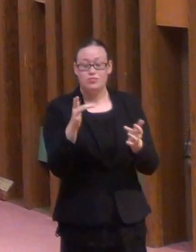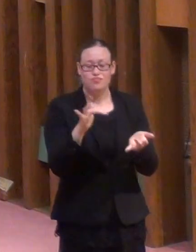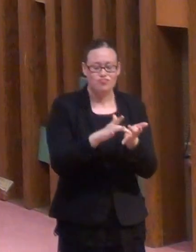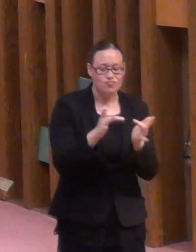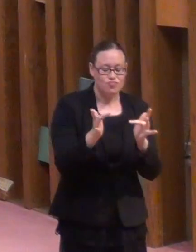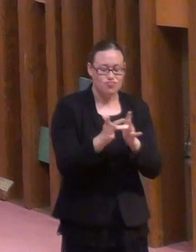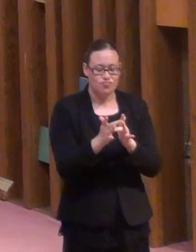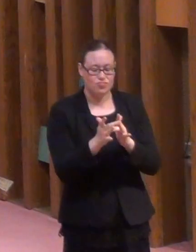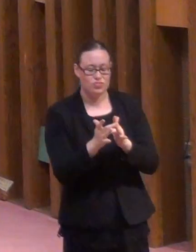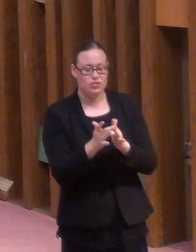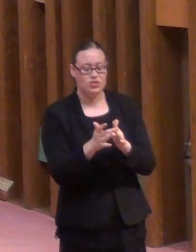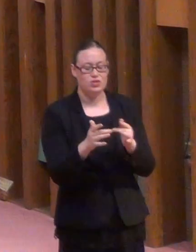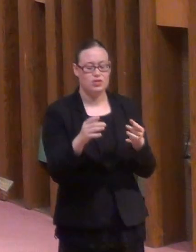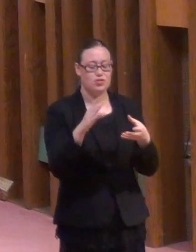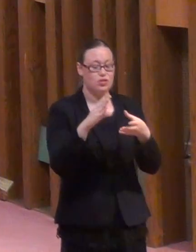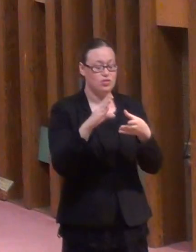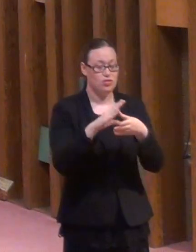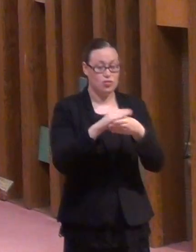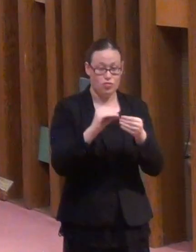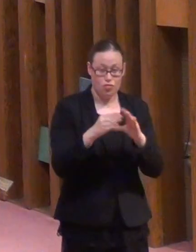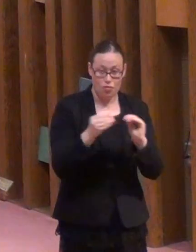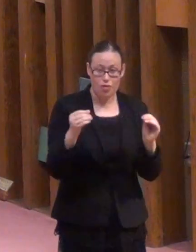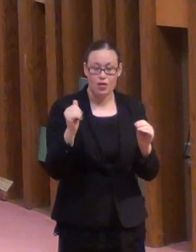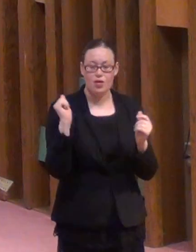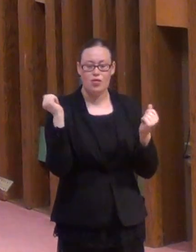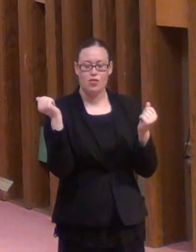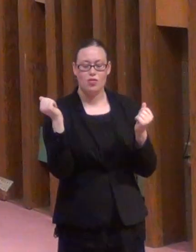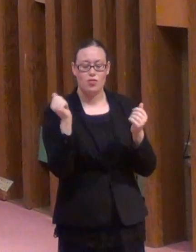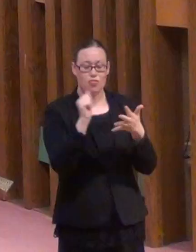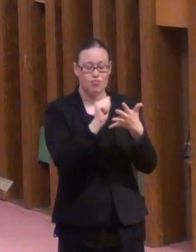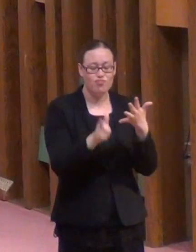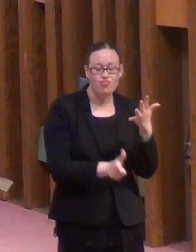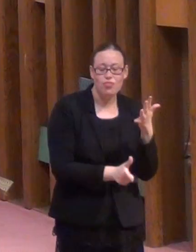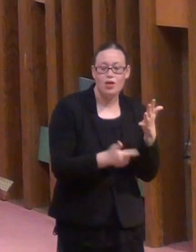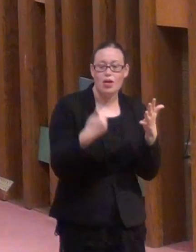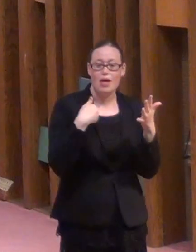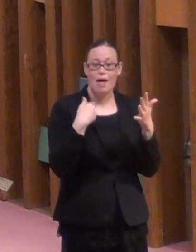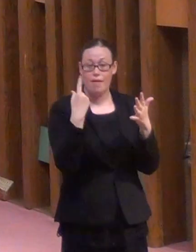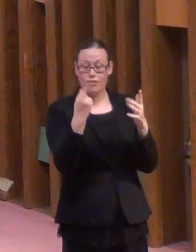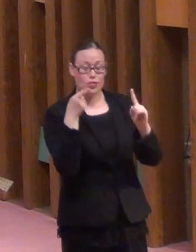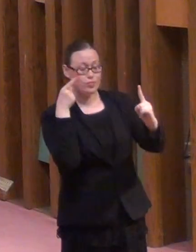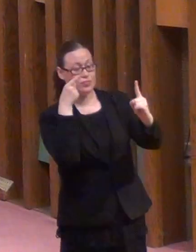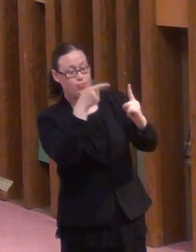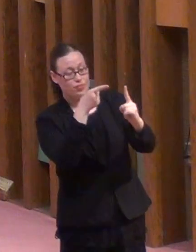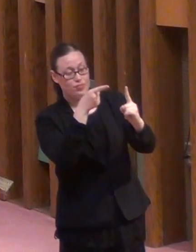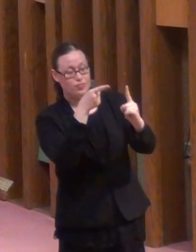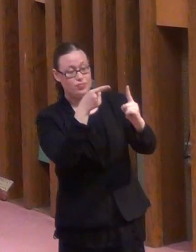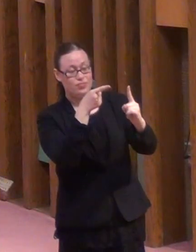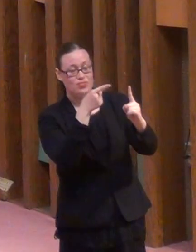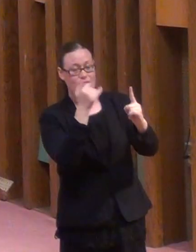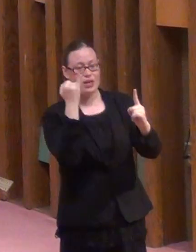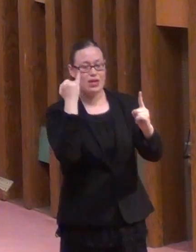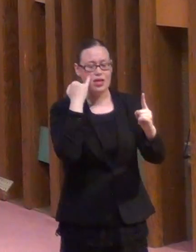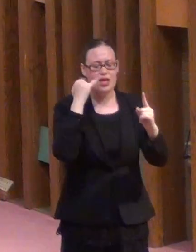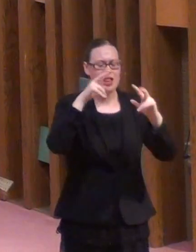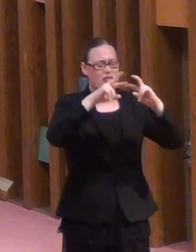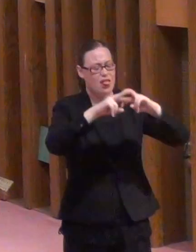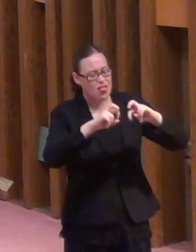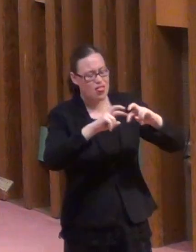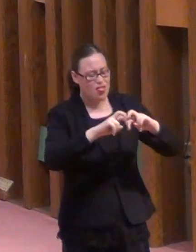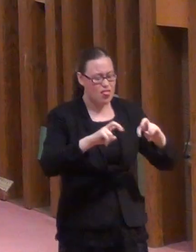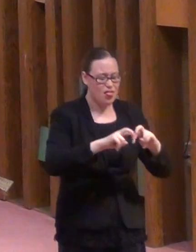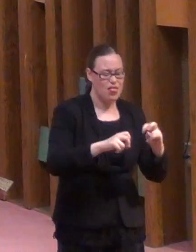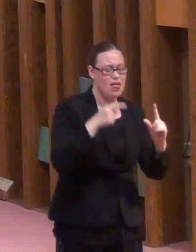one main point. If we allegorize it, or if we look for a lot of different points, then we're overworking